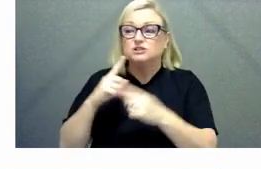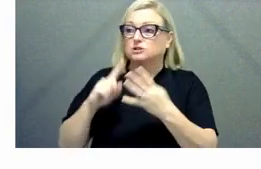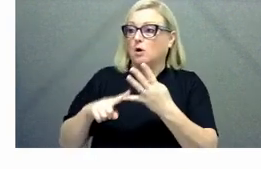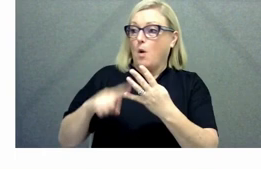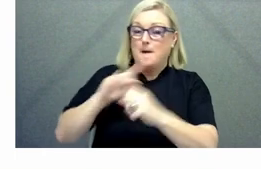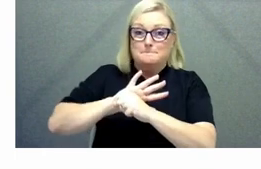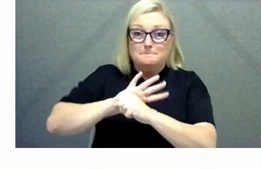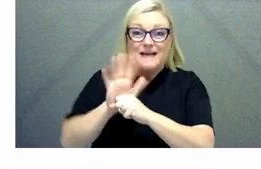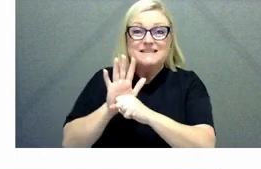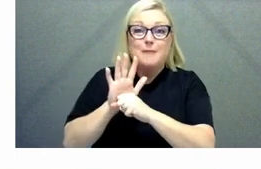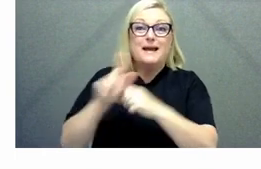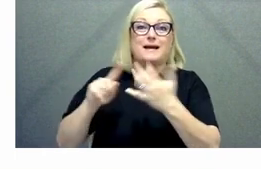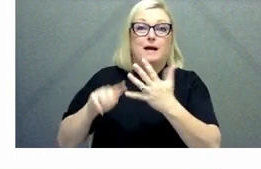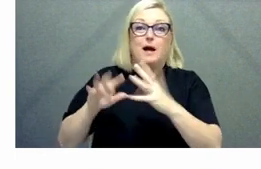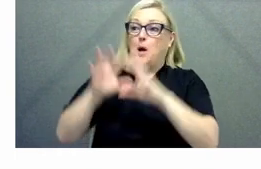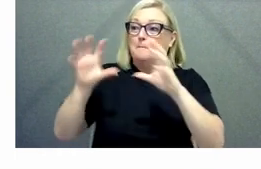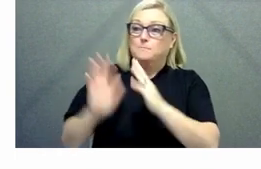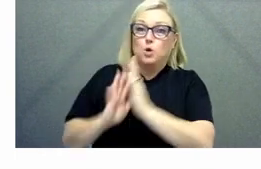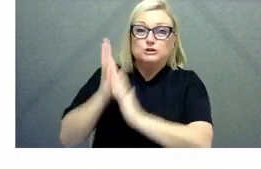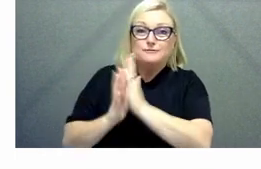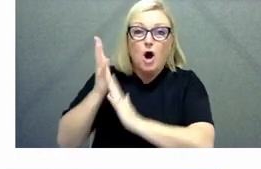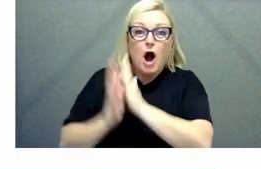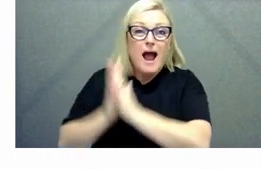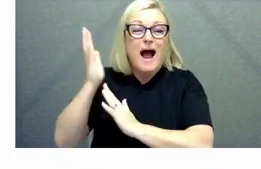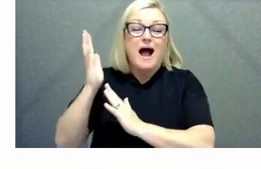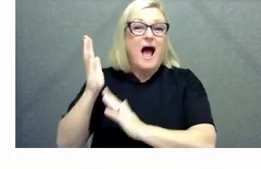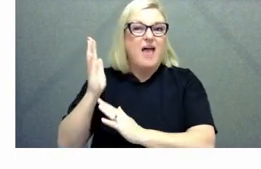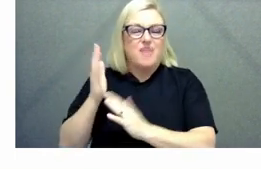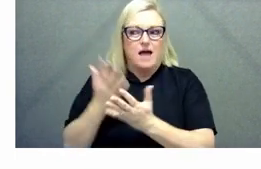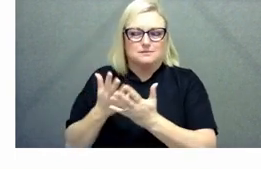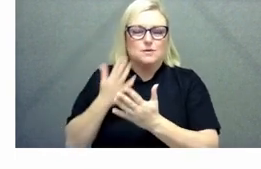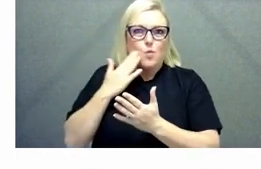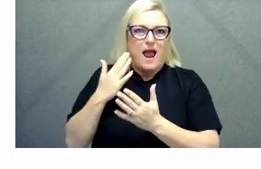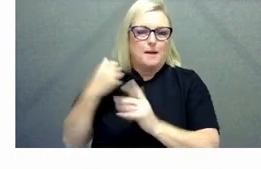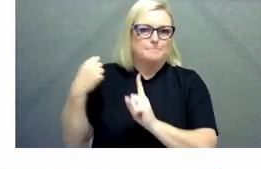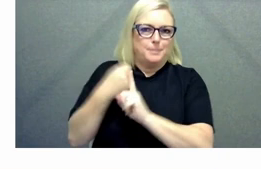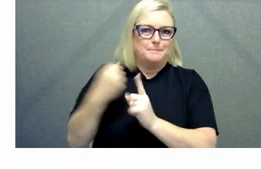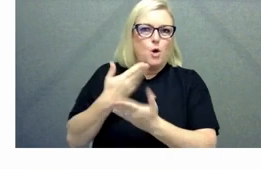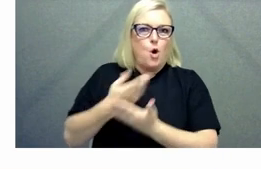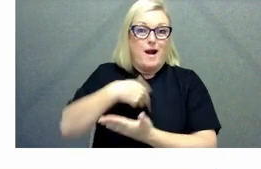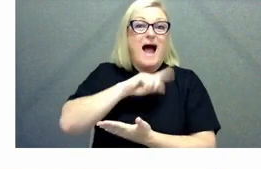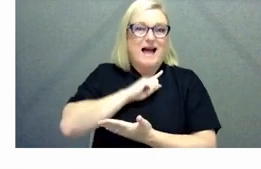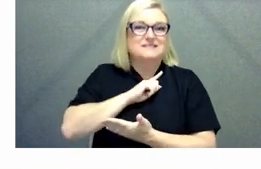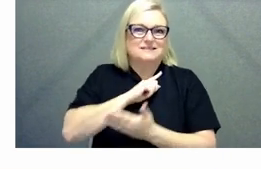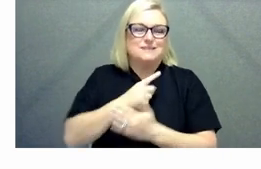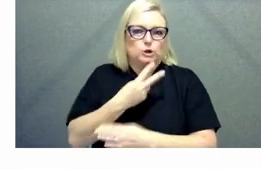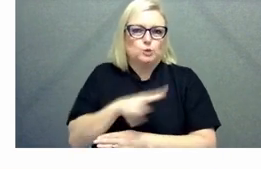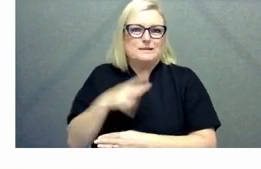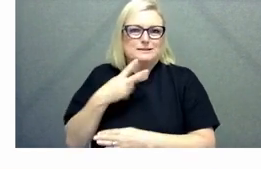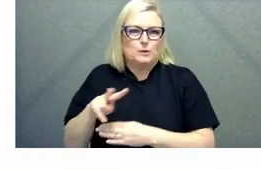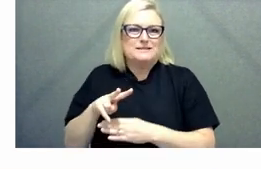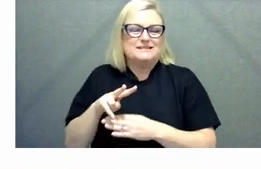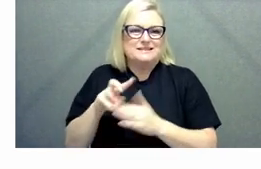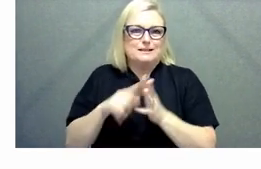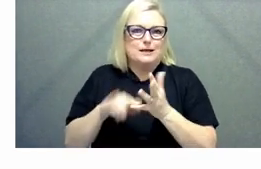where the crisis started for us from an Austrade perspective back in 2020. So it's really important that you um we